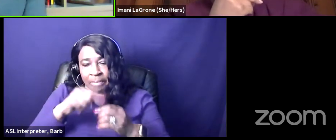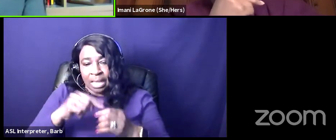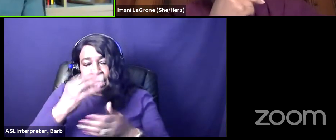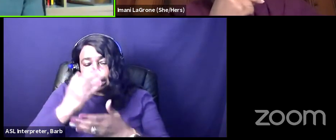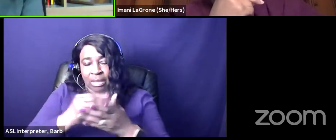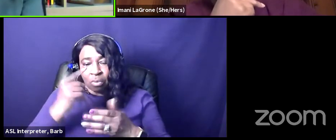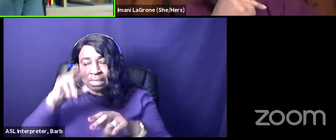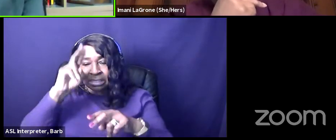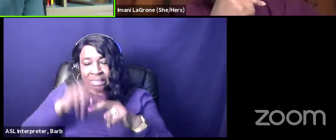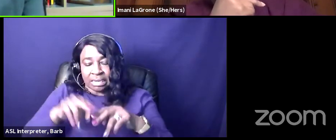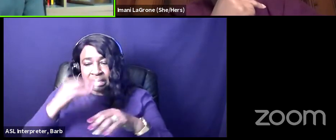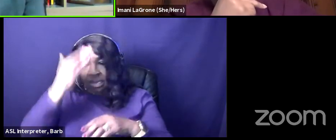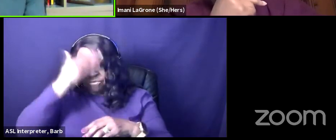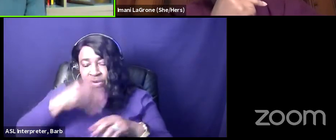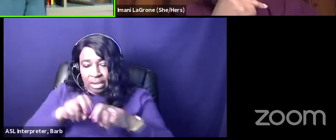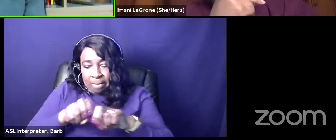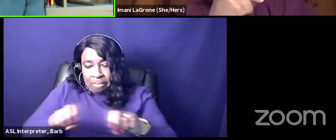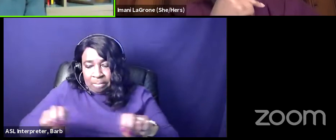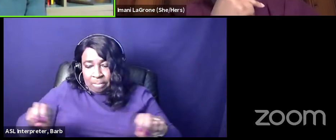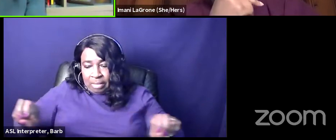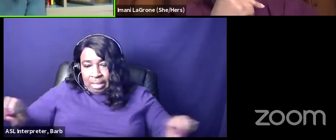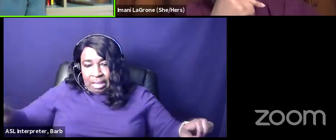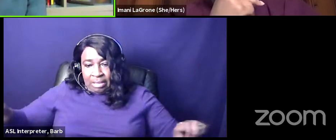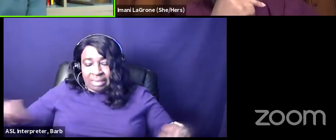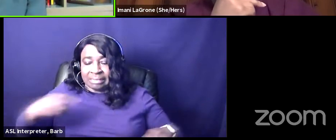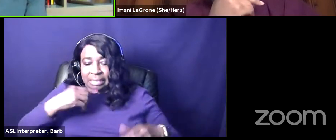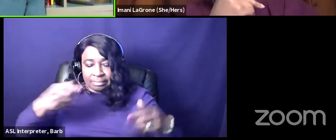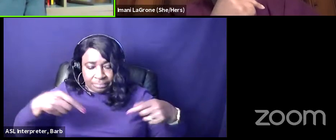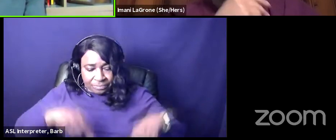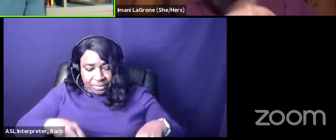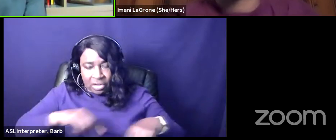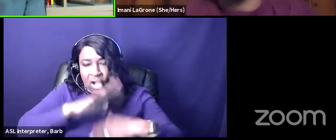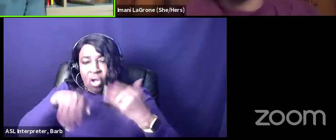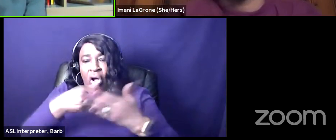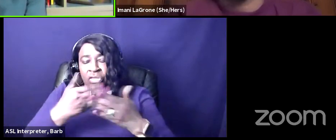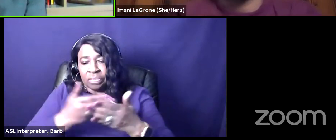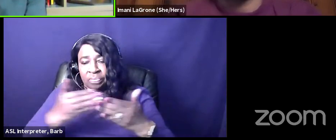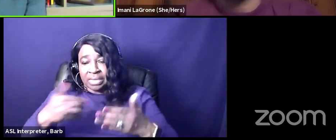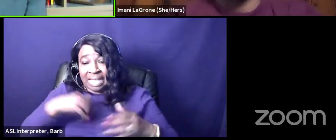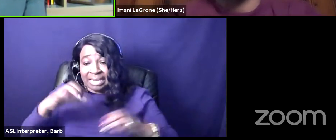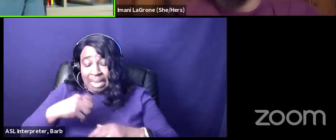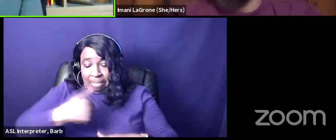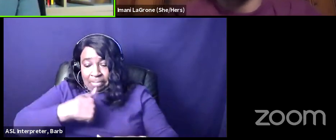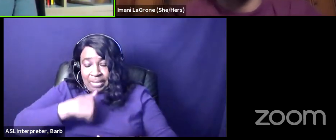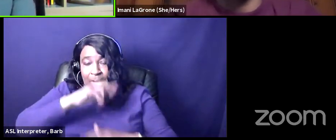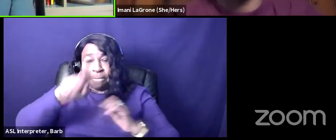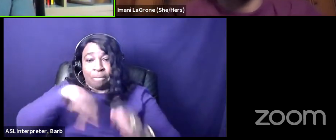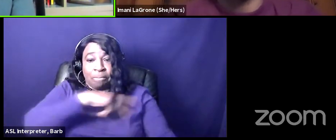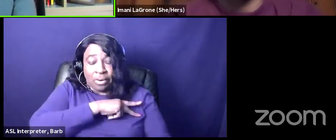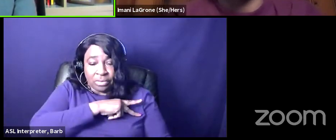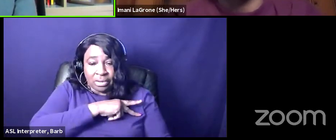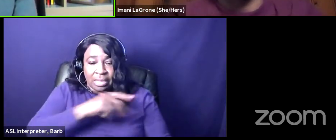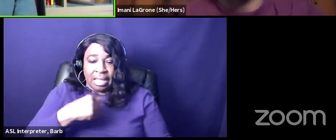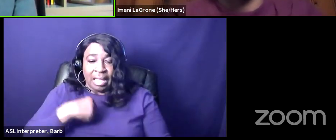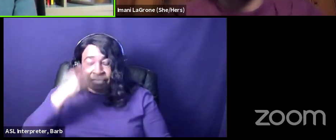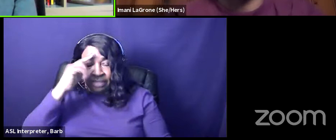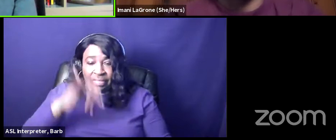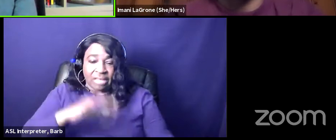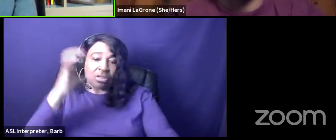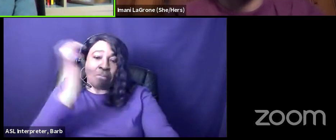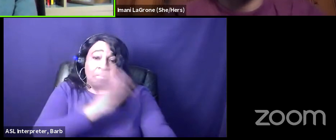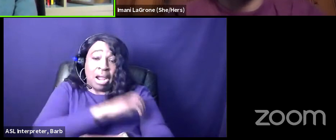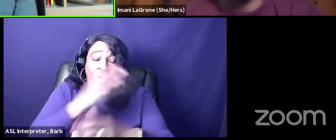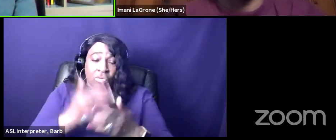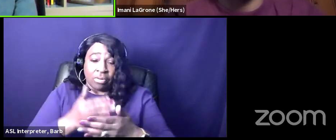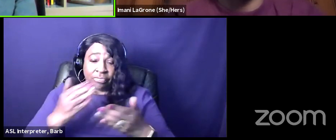panel saying here are all the things that i did and i contributed to me personally i think that that's a really powerful thing and i